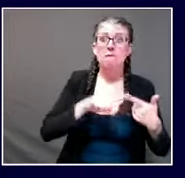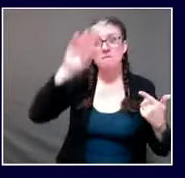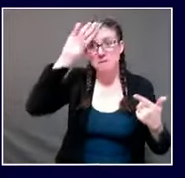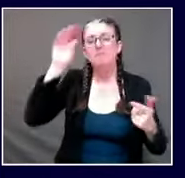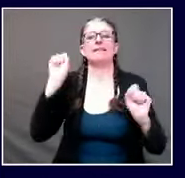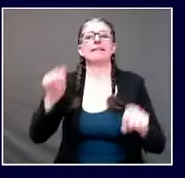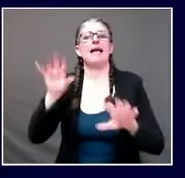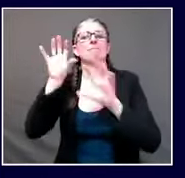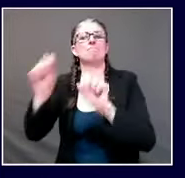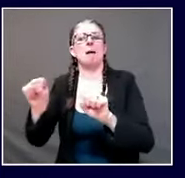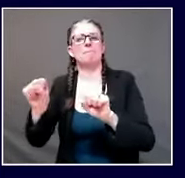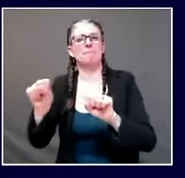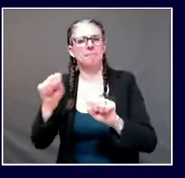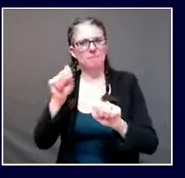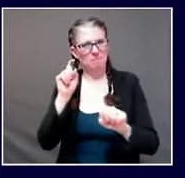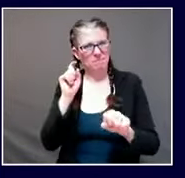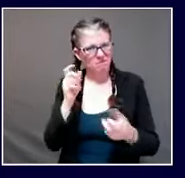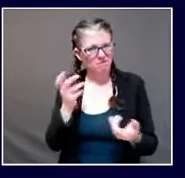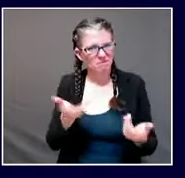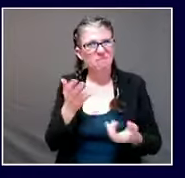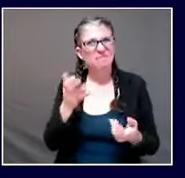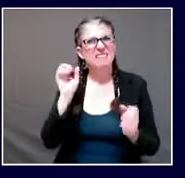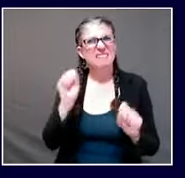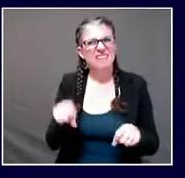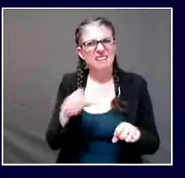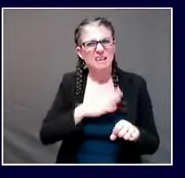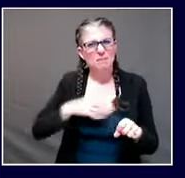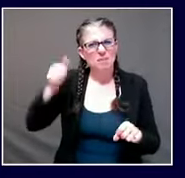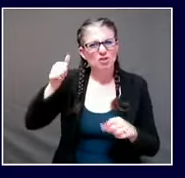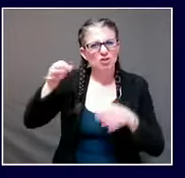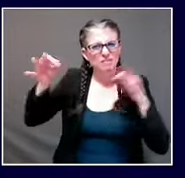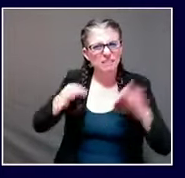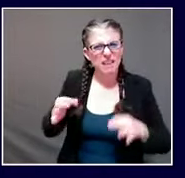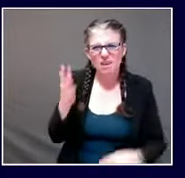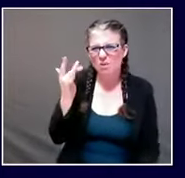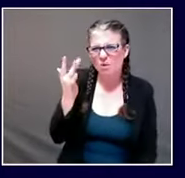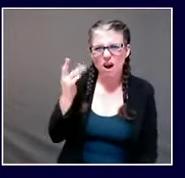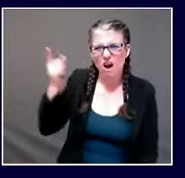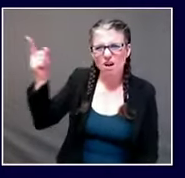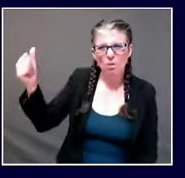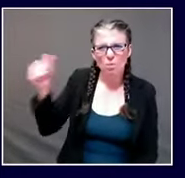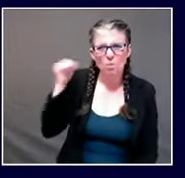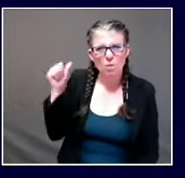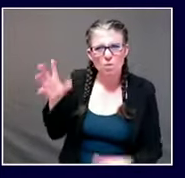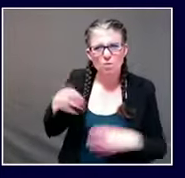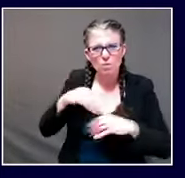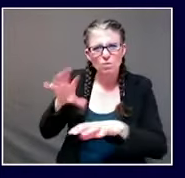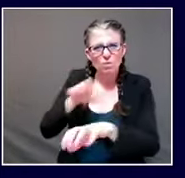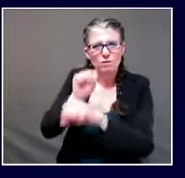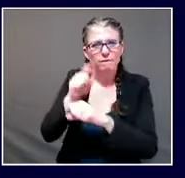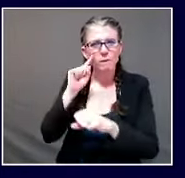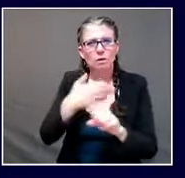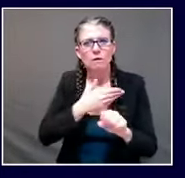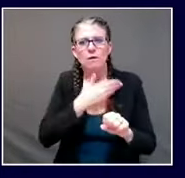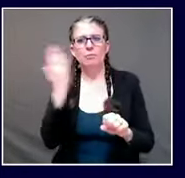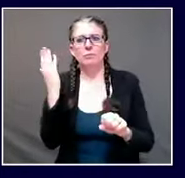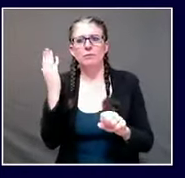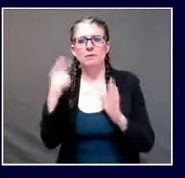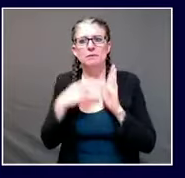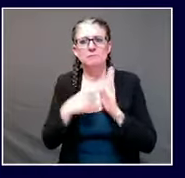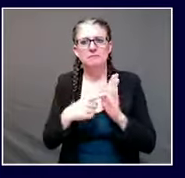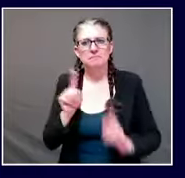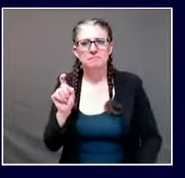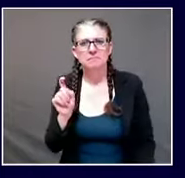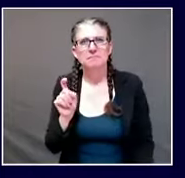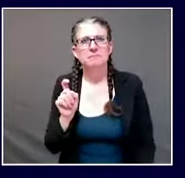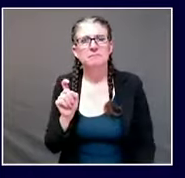sure so we do recognize that in the last week there really has been a challenge with a lot of people seeking testing